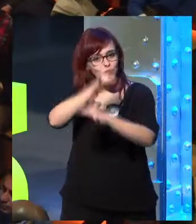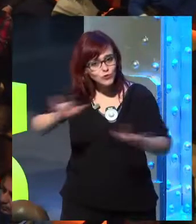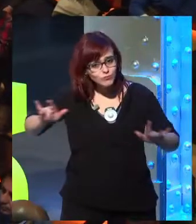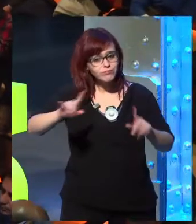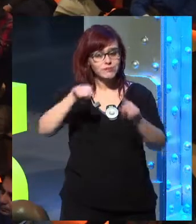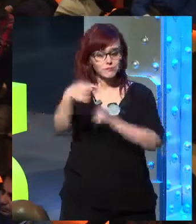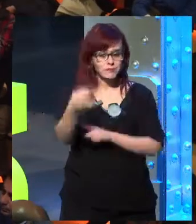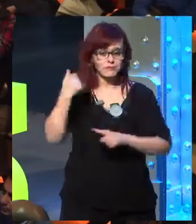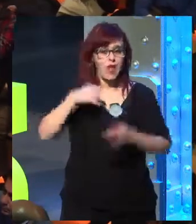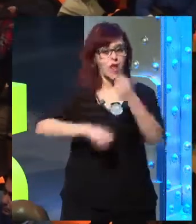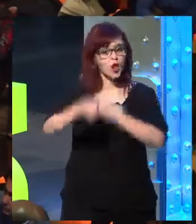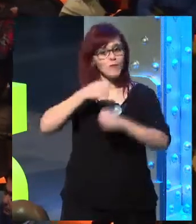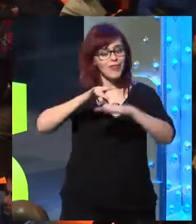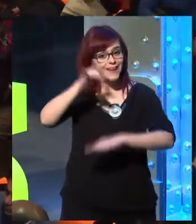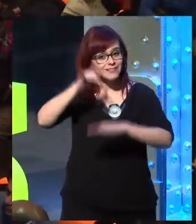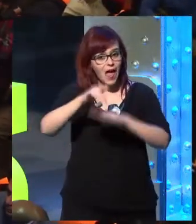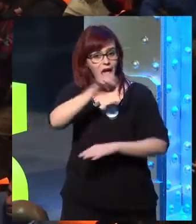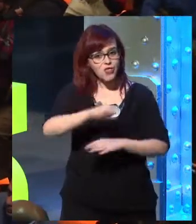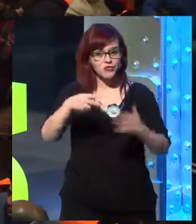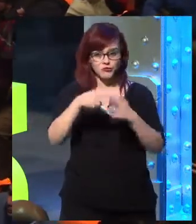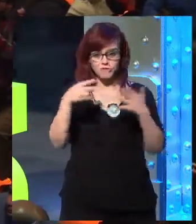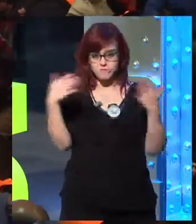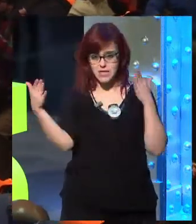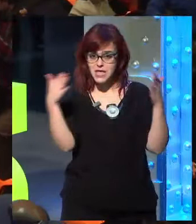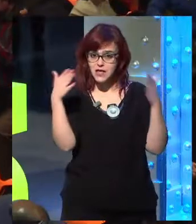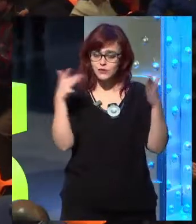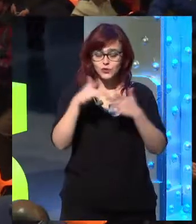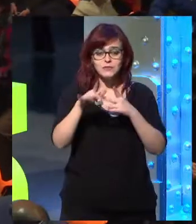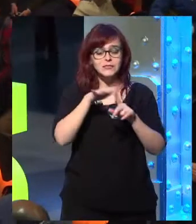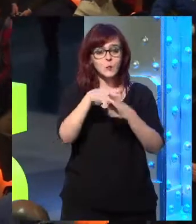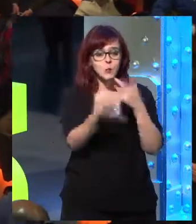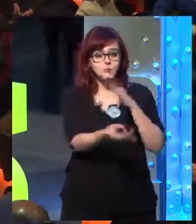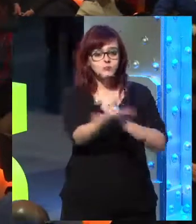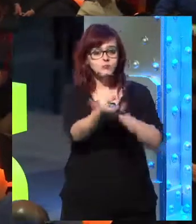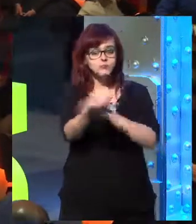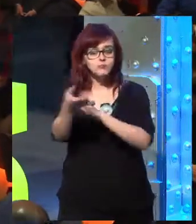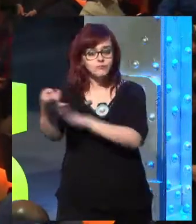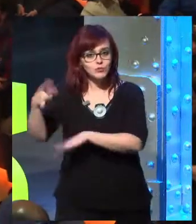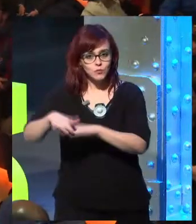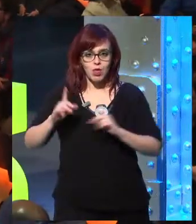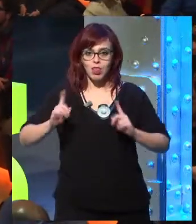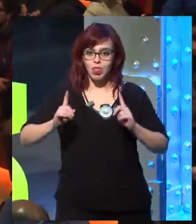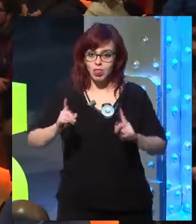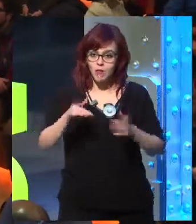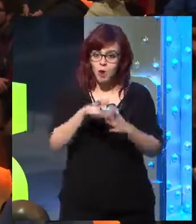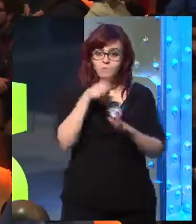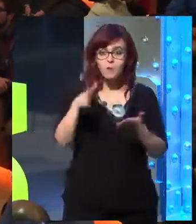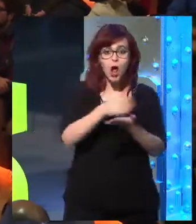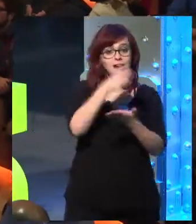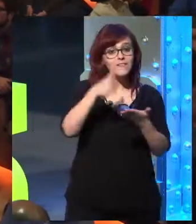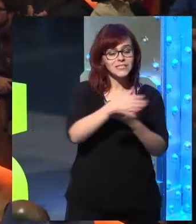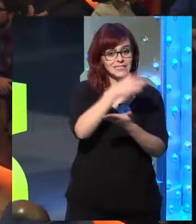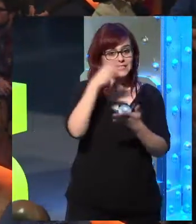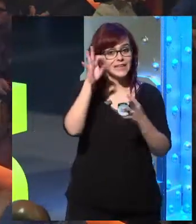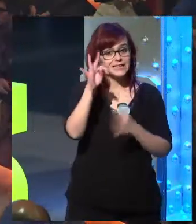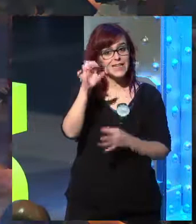knowledge and digital economy during the years 2000. All these phenomenons have been anticipated